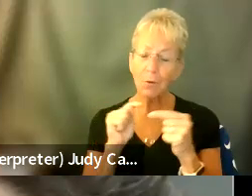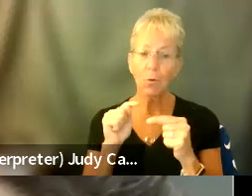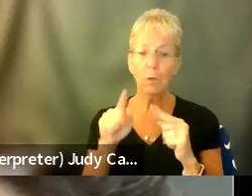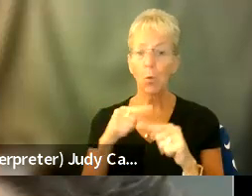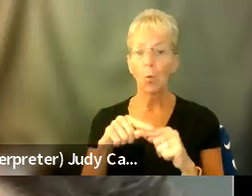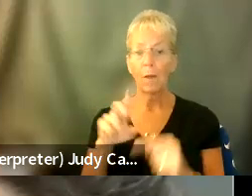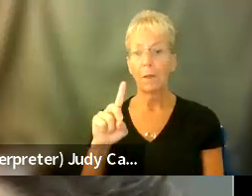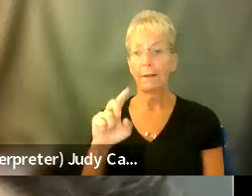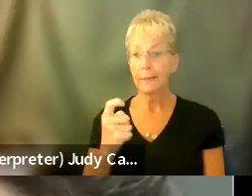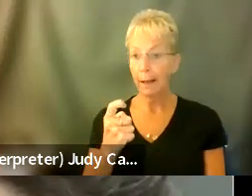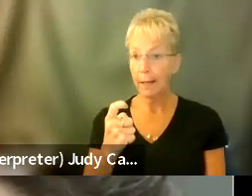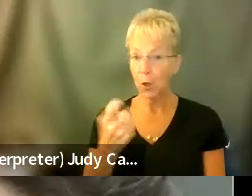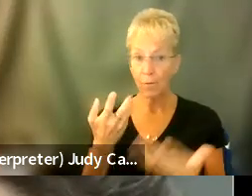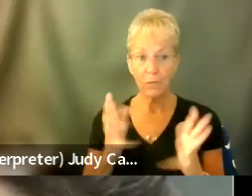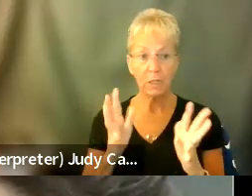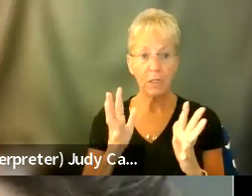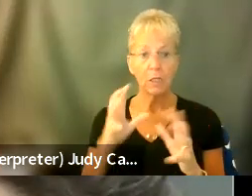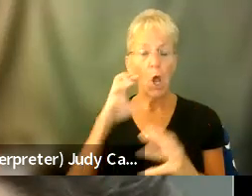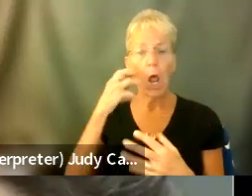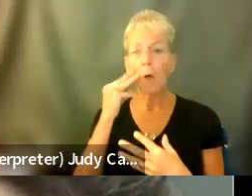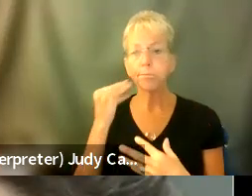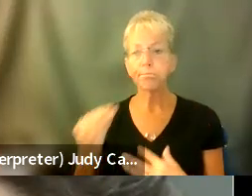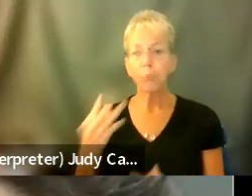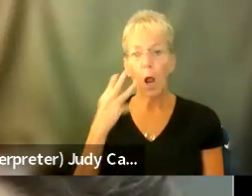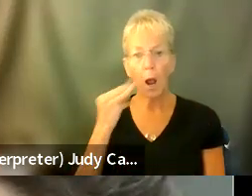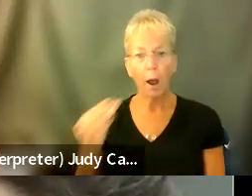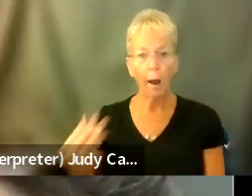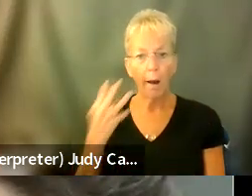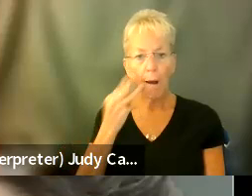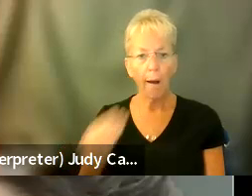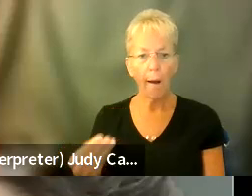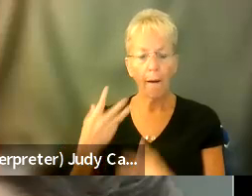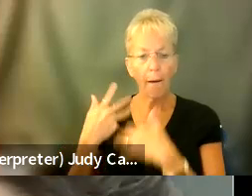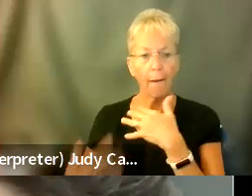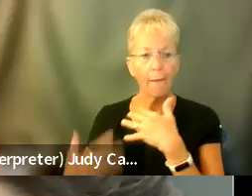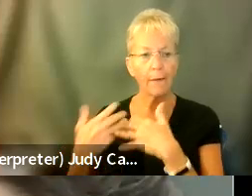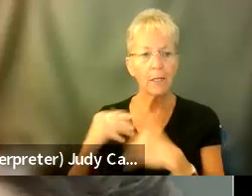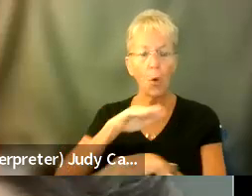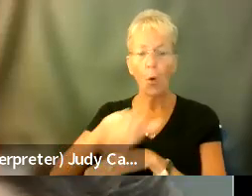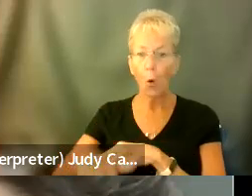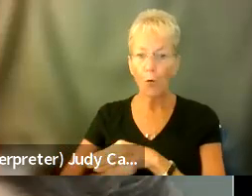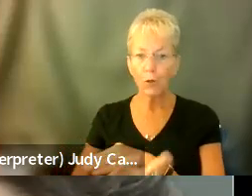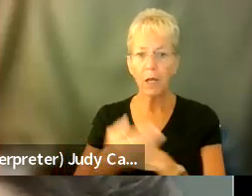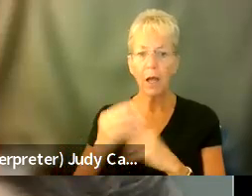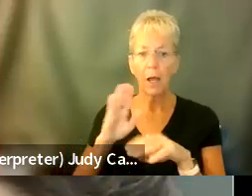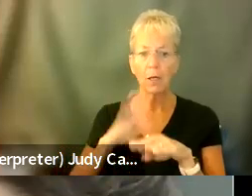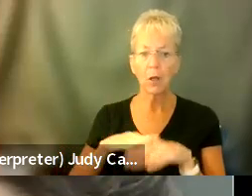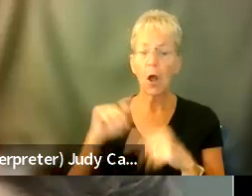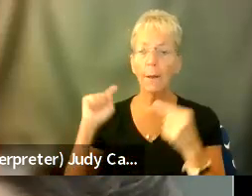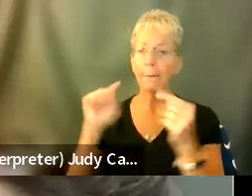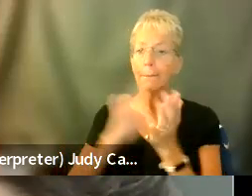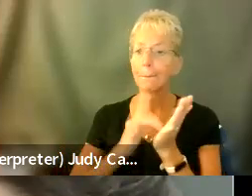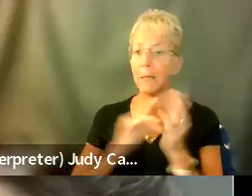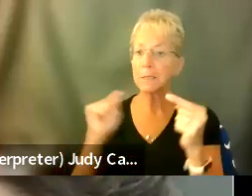diagnosed it, they drained it, um, and kept me overnight on a pain medicine